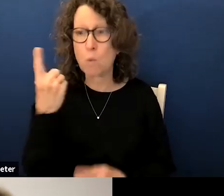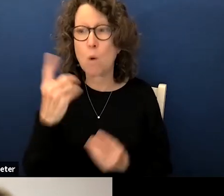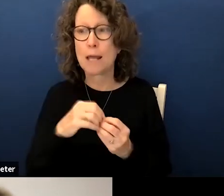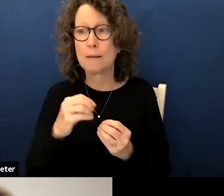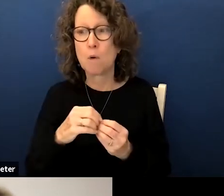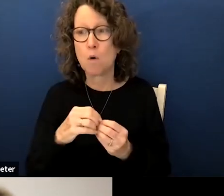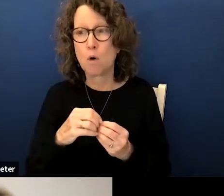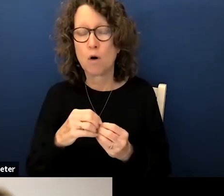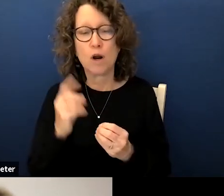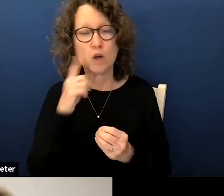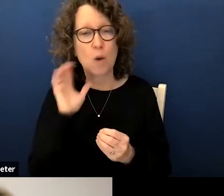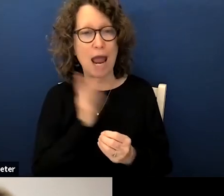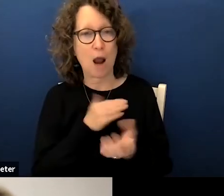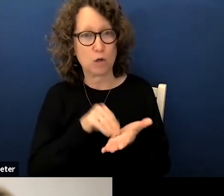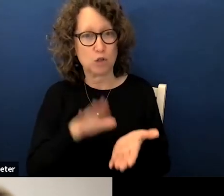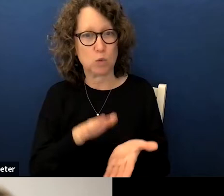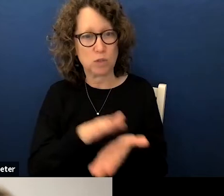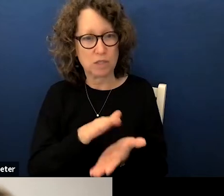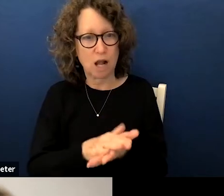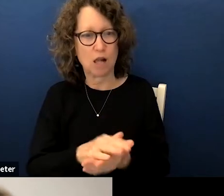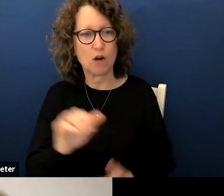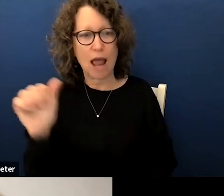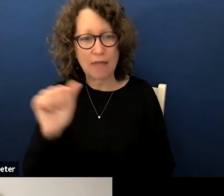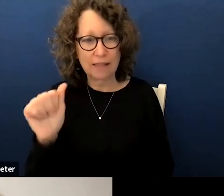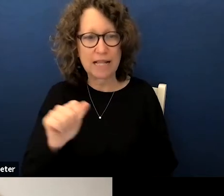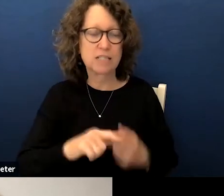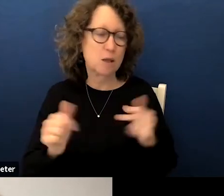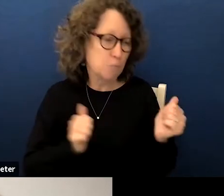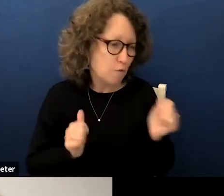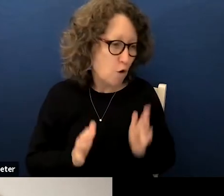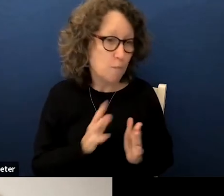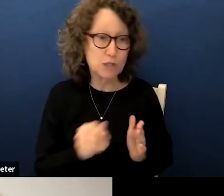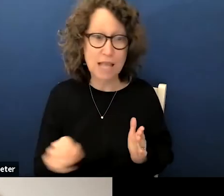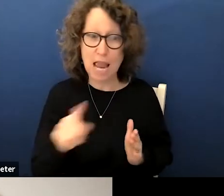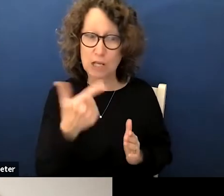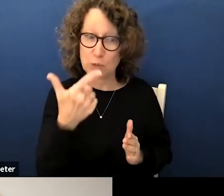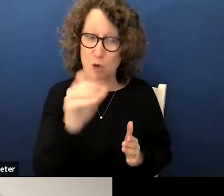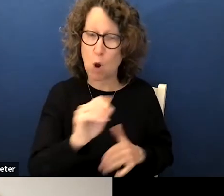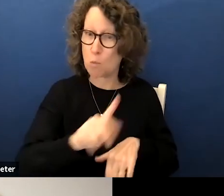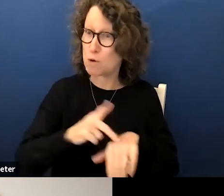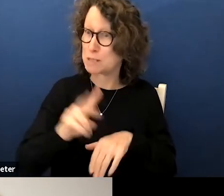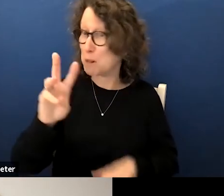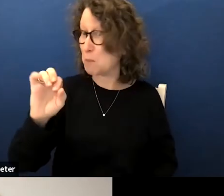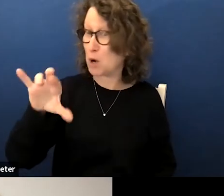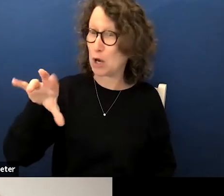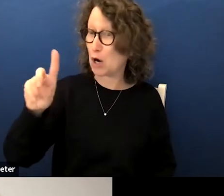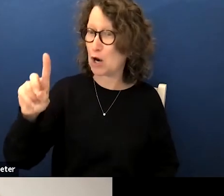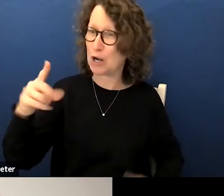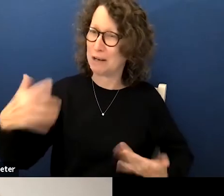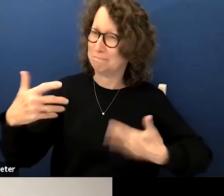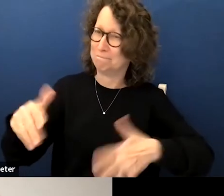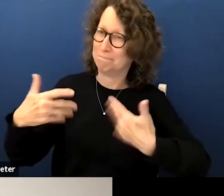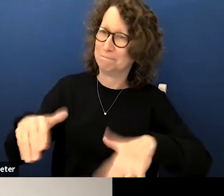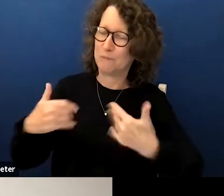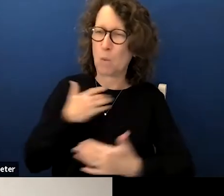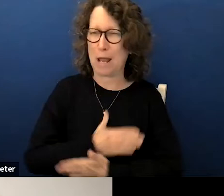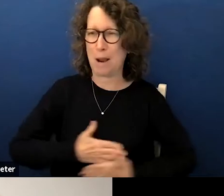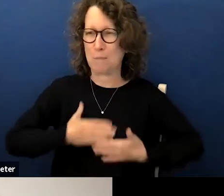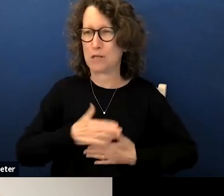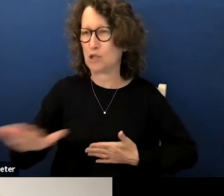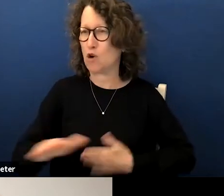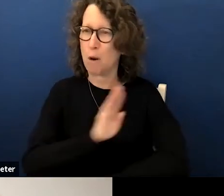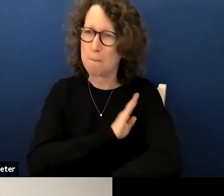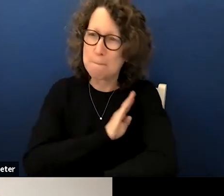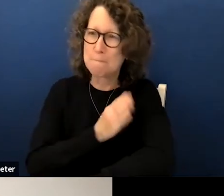to our student scholars our athletes our performers and you go principal woodard so well deserved and we appreciate your